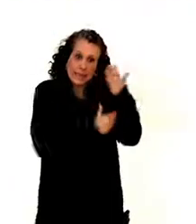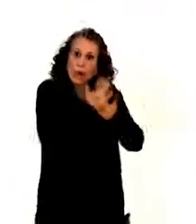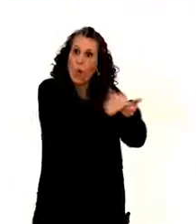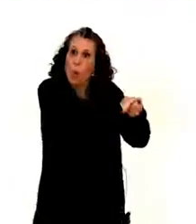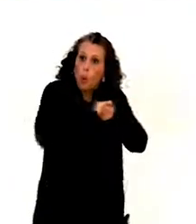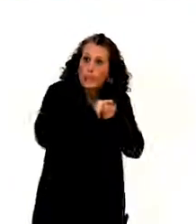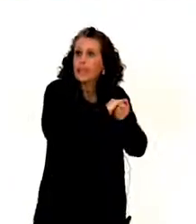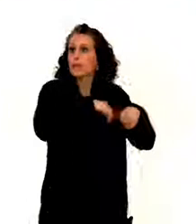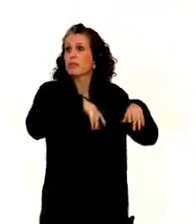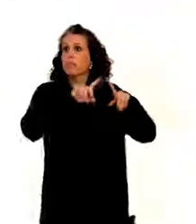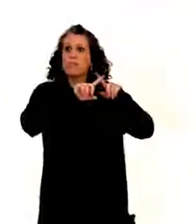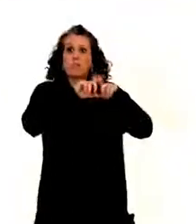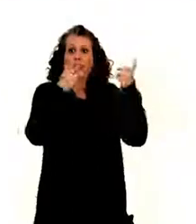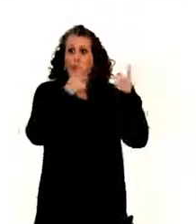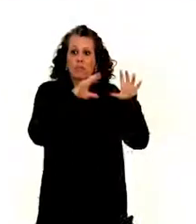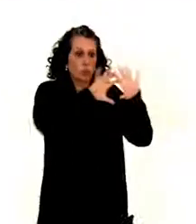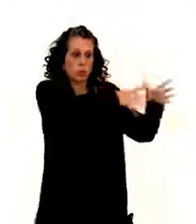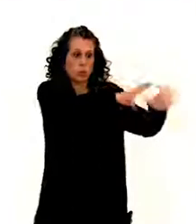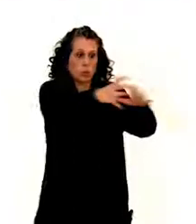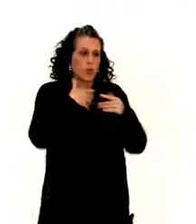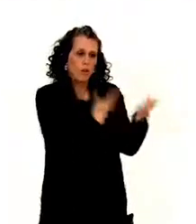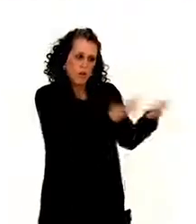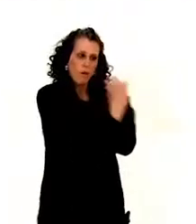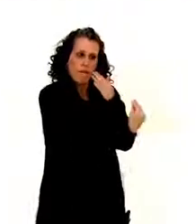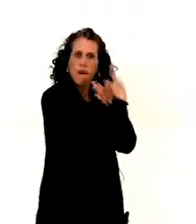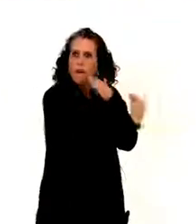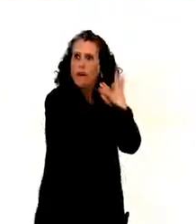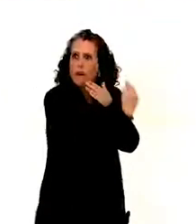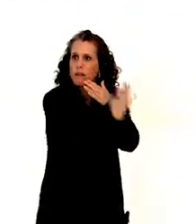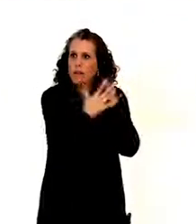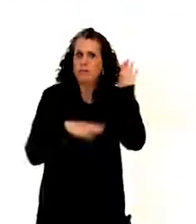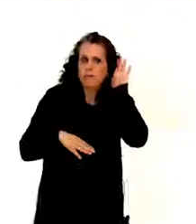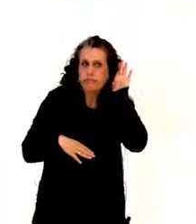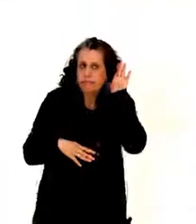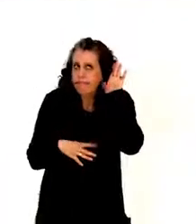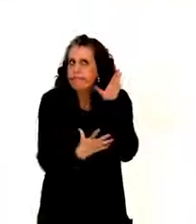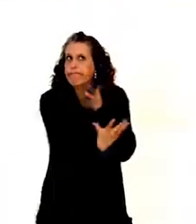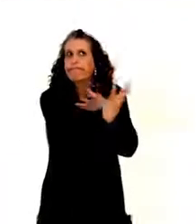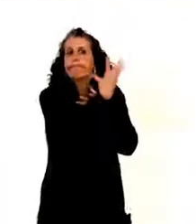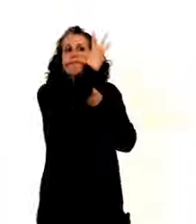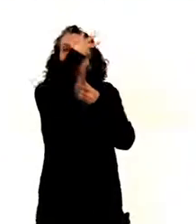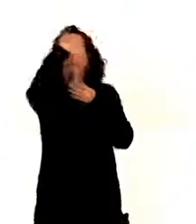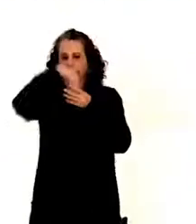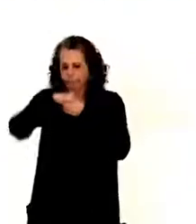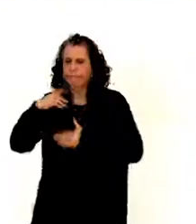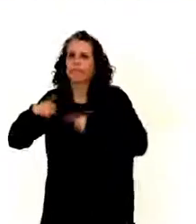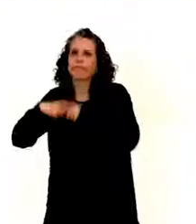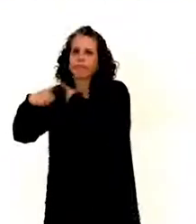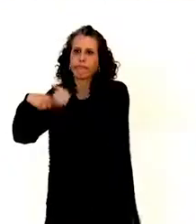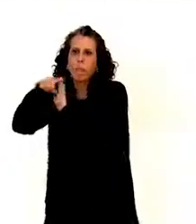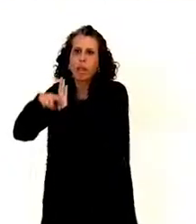in development of policies, legislations, and in the implementation of the convention.